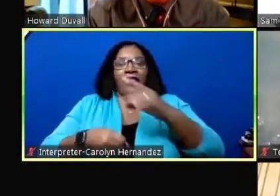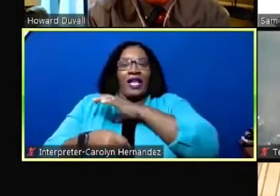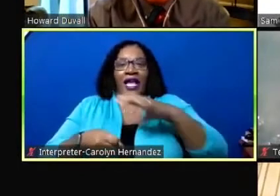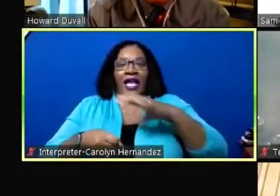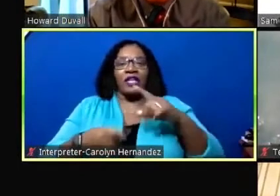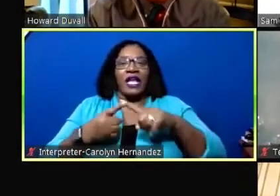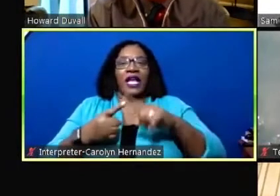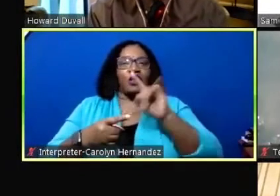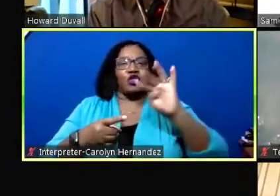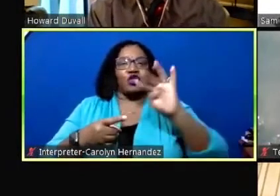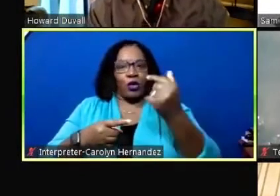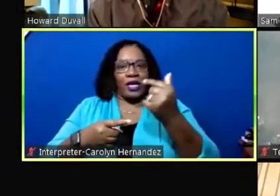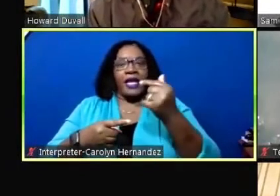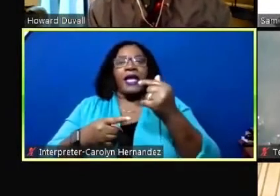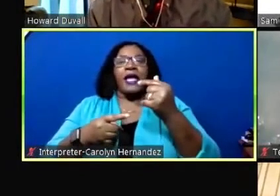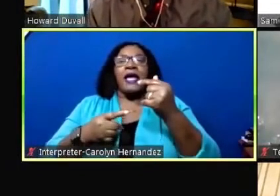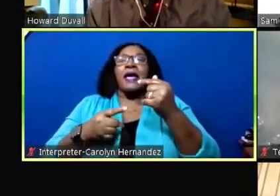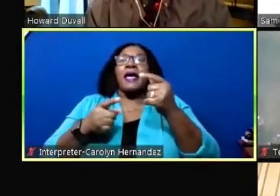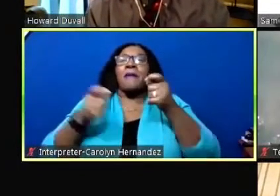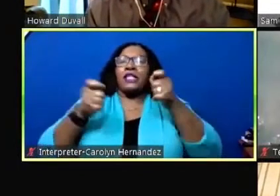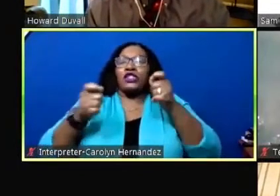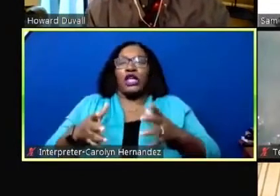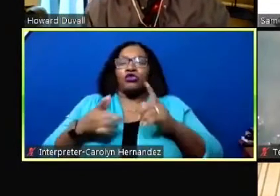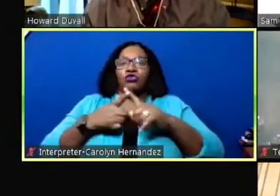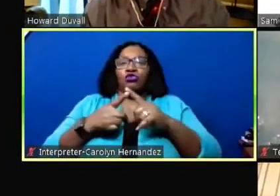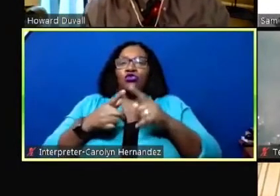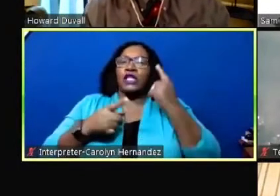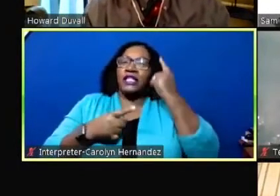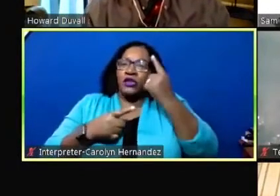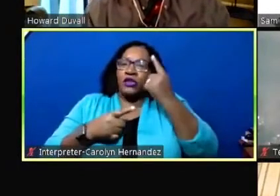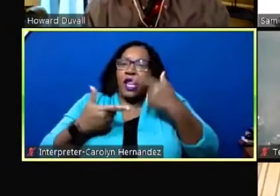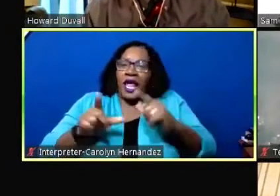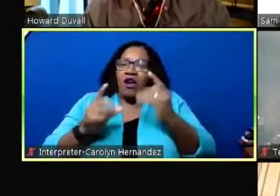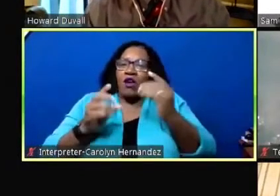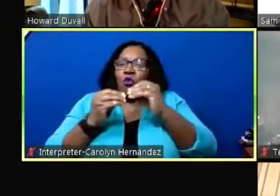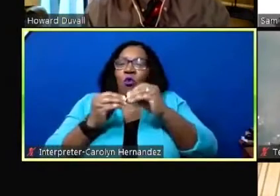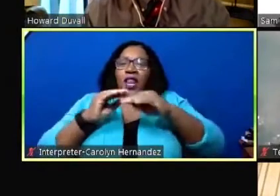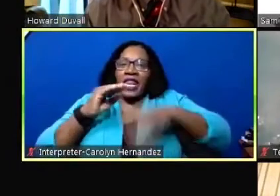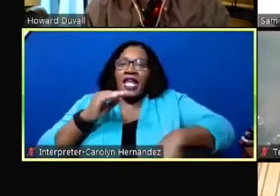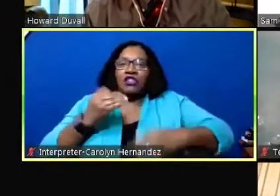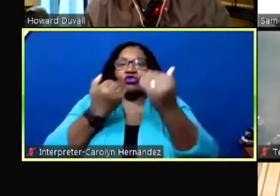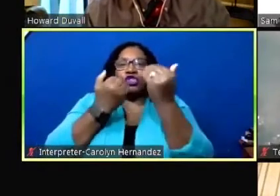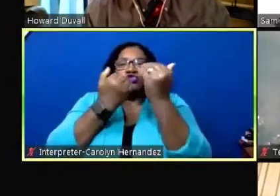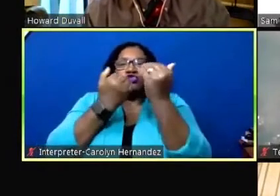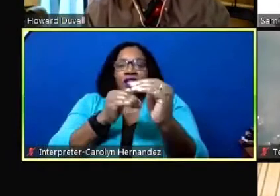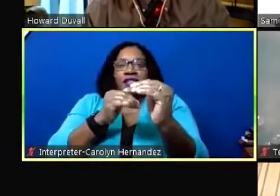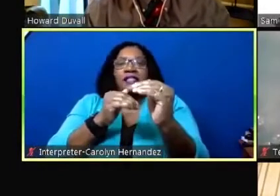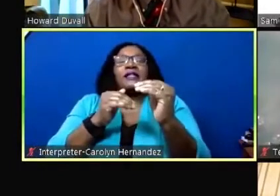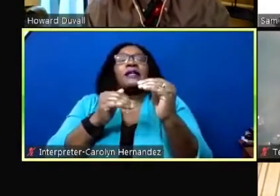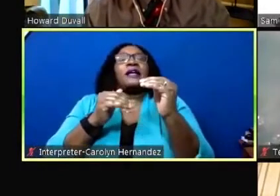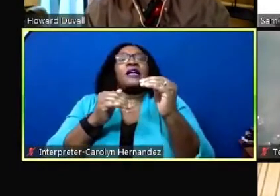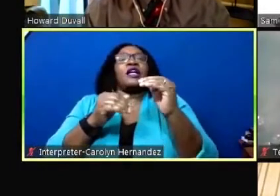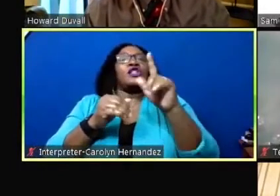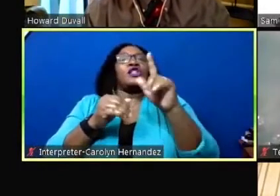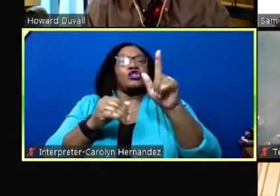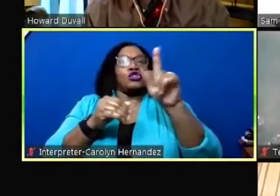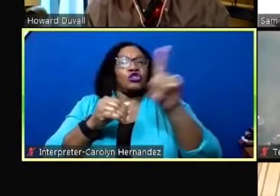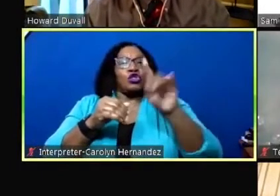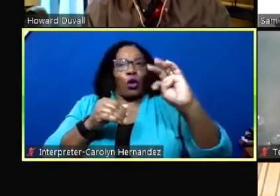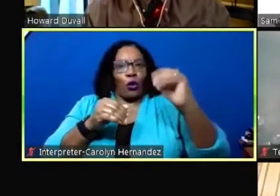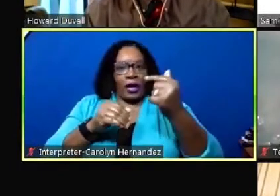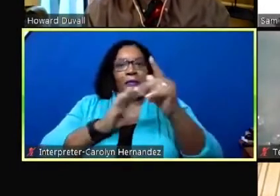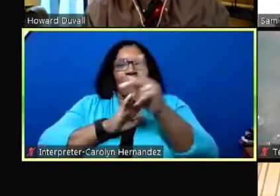zoning administrators to consider um allowing for a less restrictive zoning policy so that more new